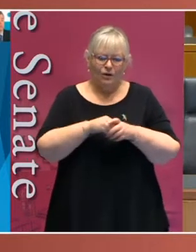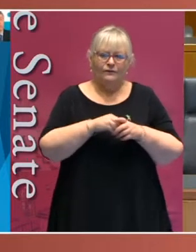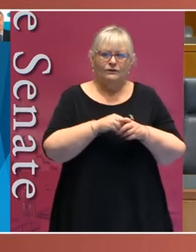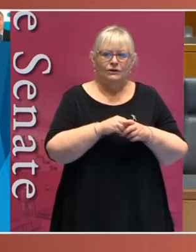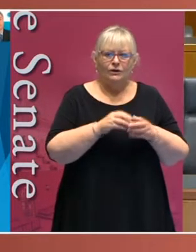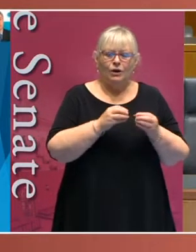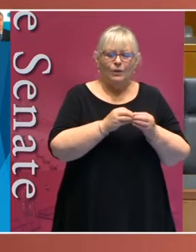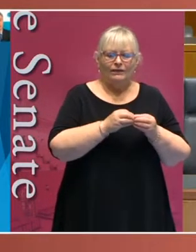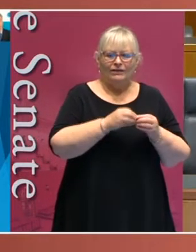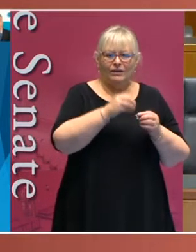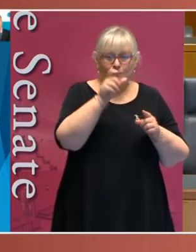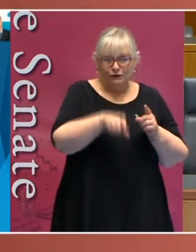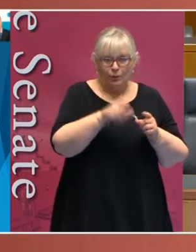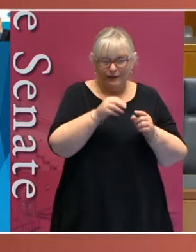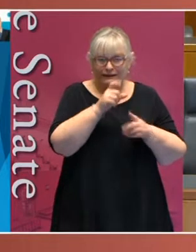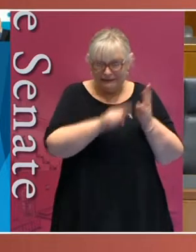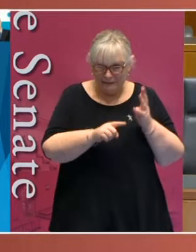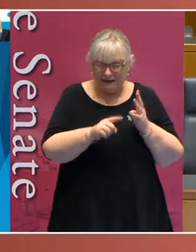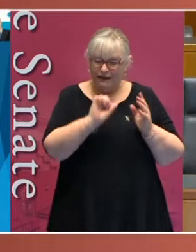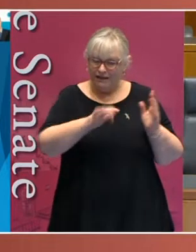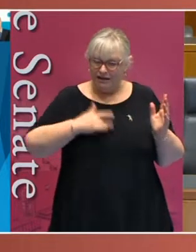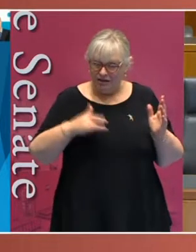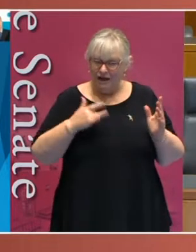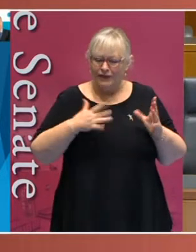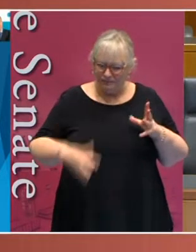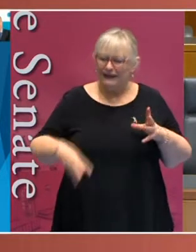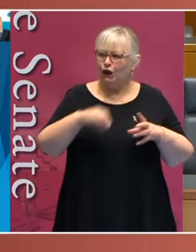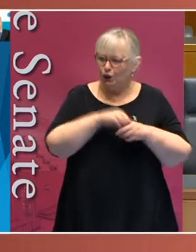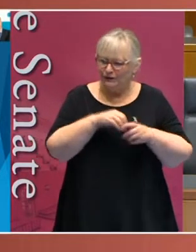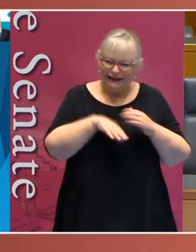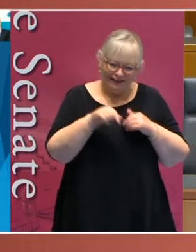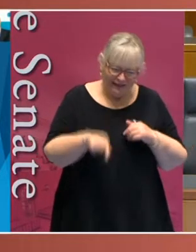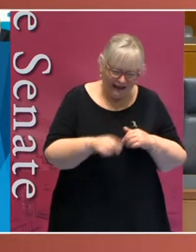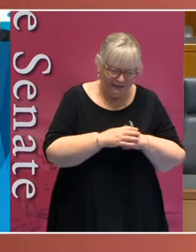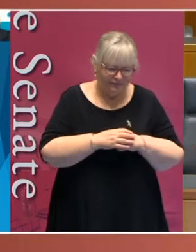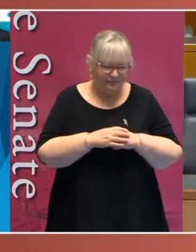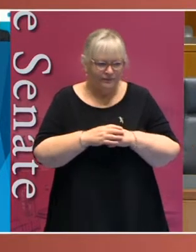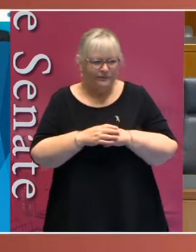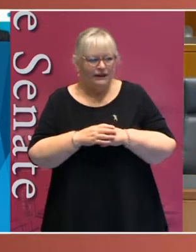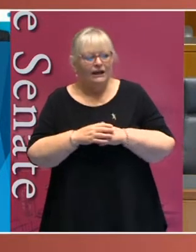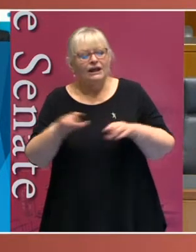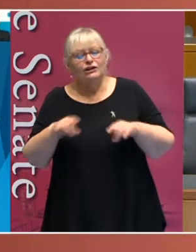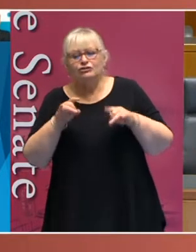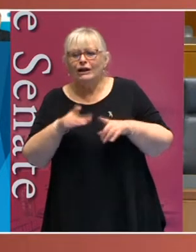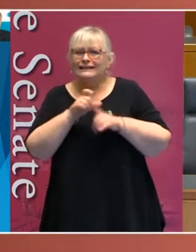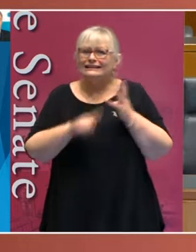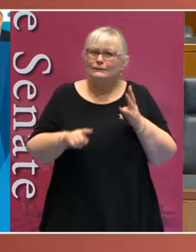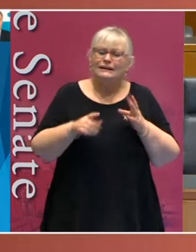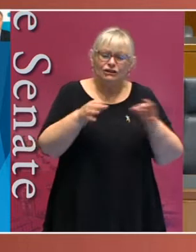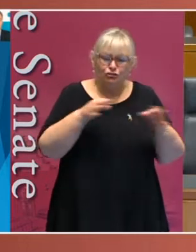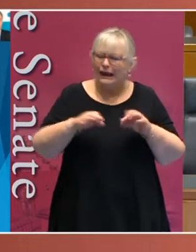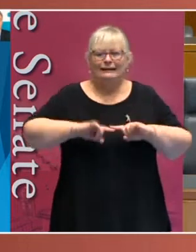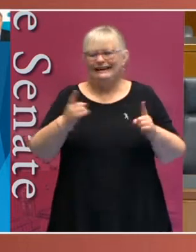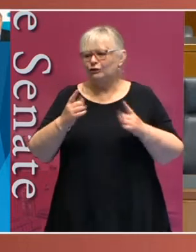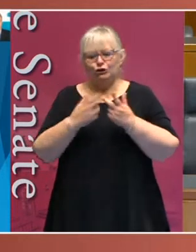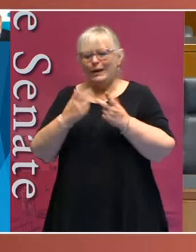disabilities life are considered. The Australian Disability Strategy is different from the previous National